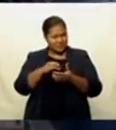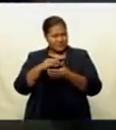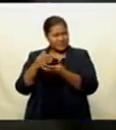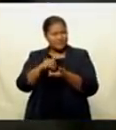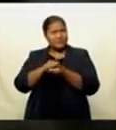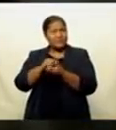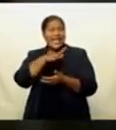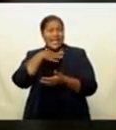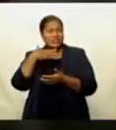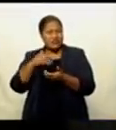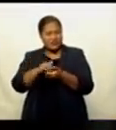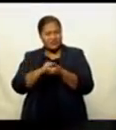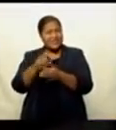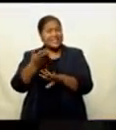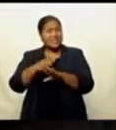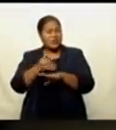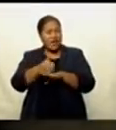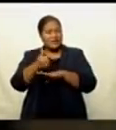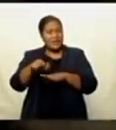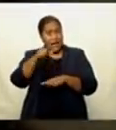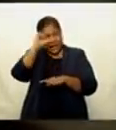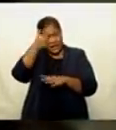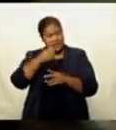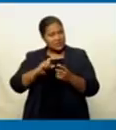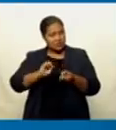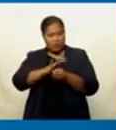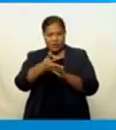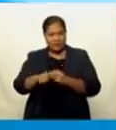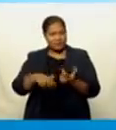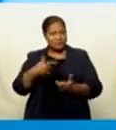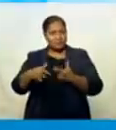and India's COVID war continues.